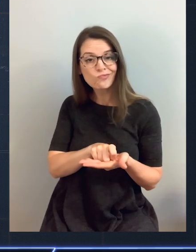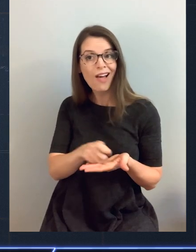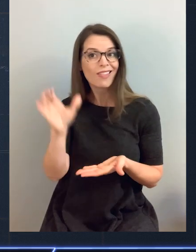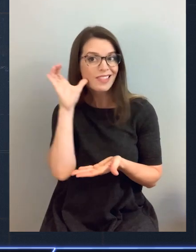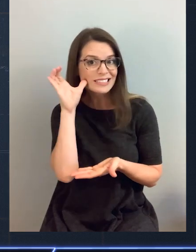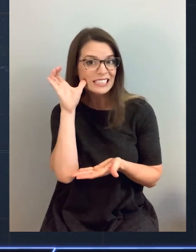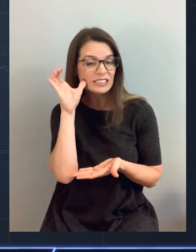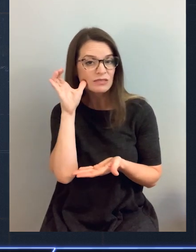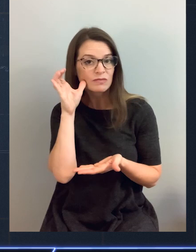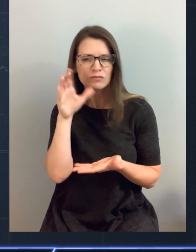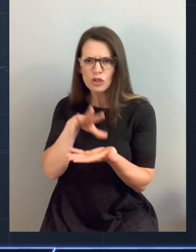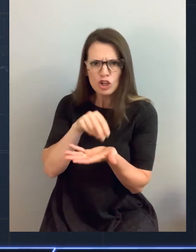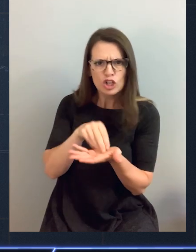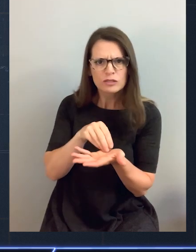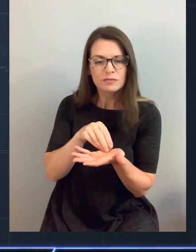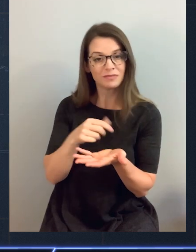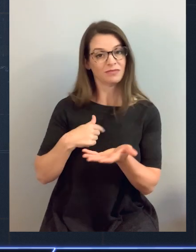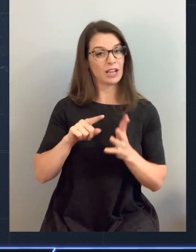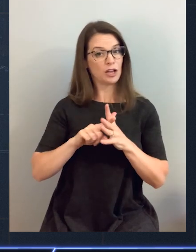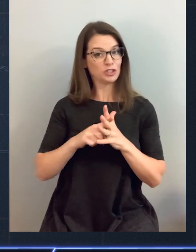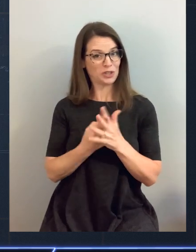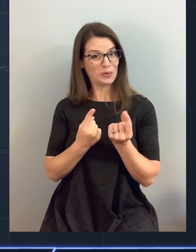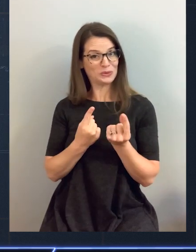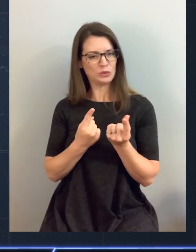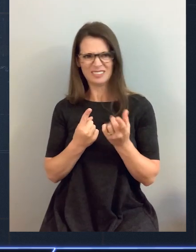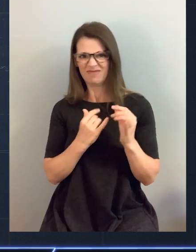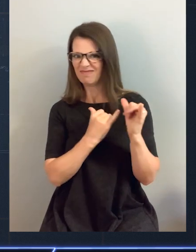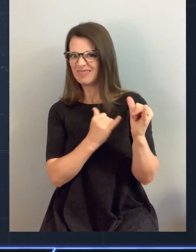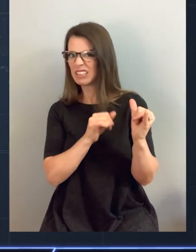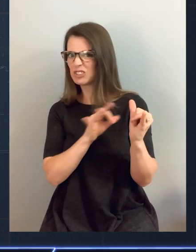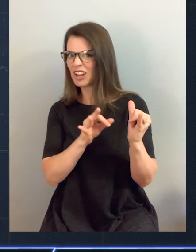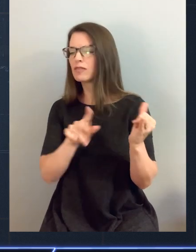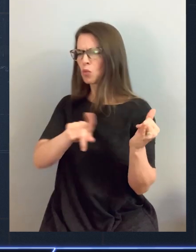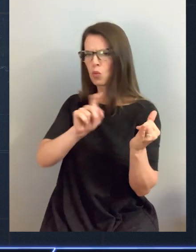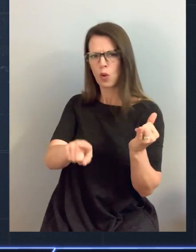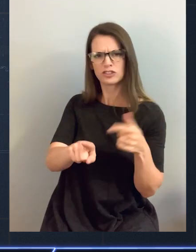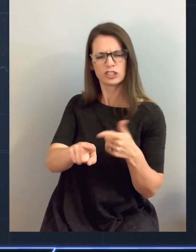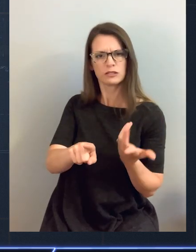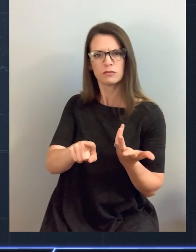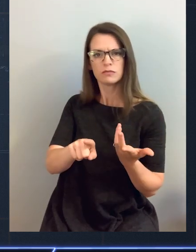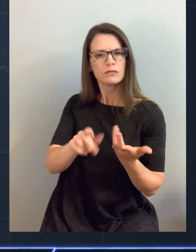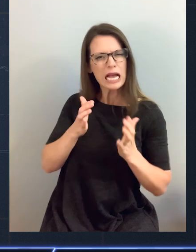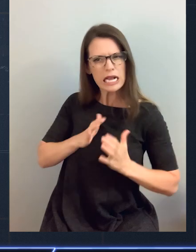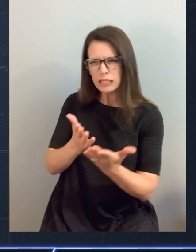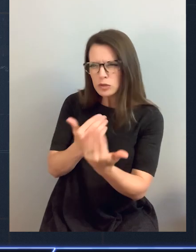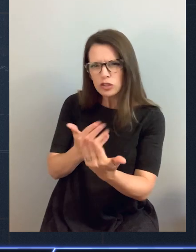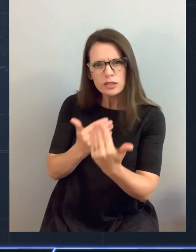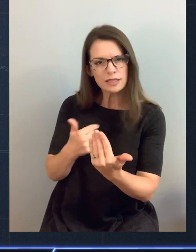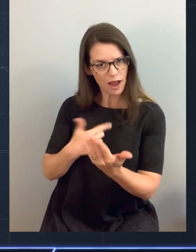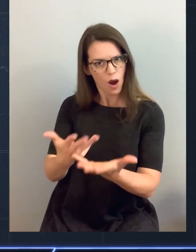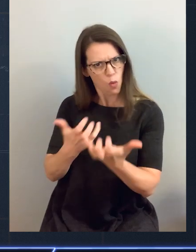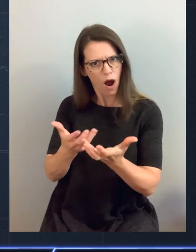And I actually love to start with that very, very same question mark. I want to get feedback from our customer and I want to get it directly to